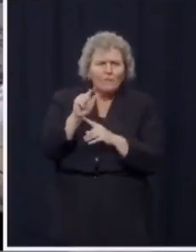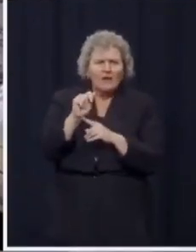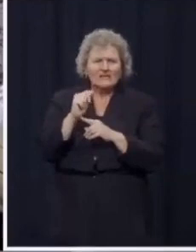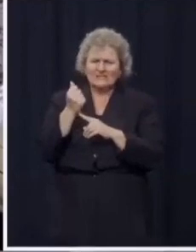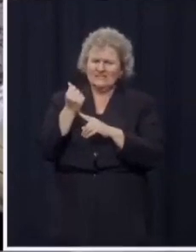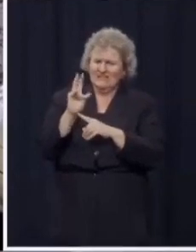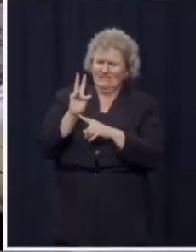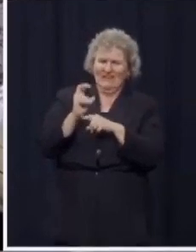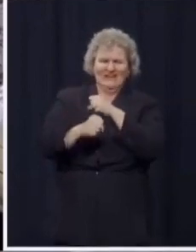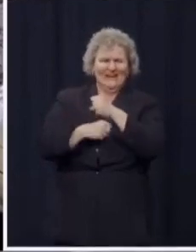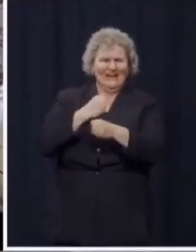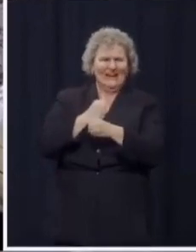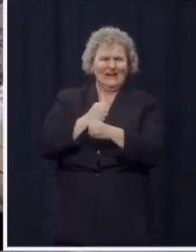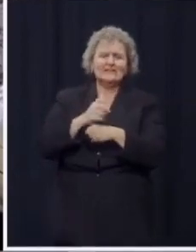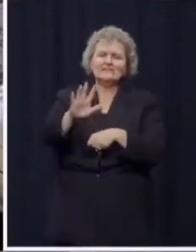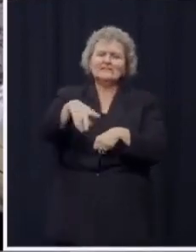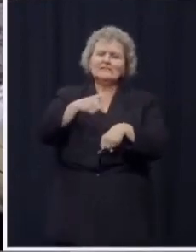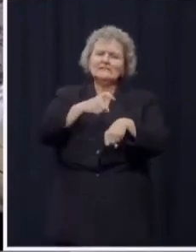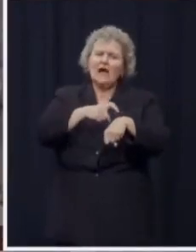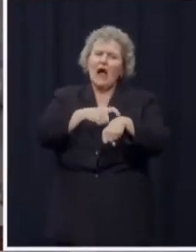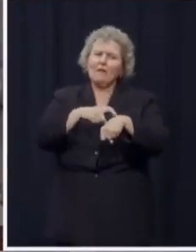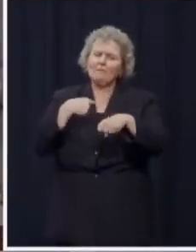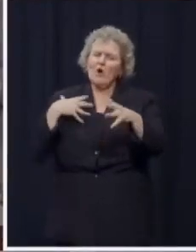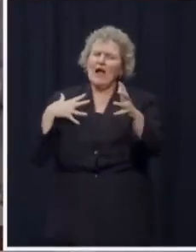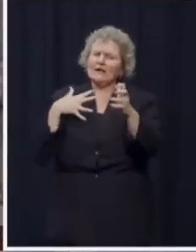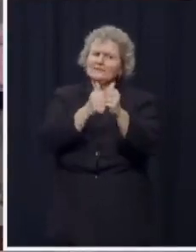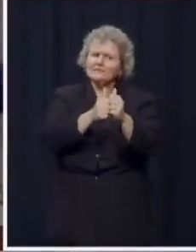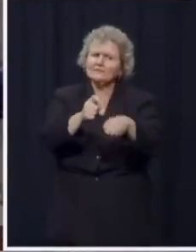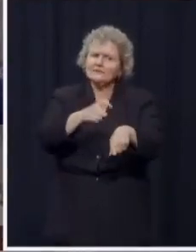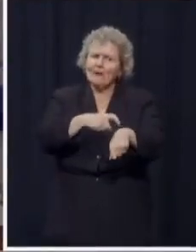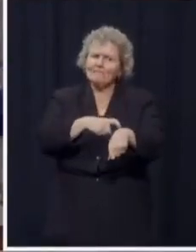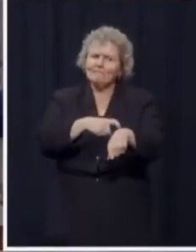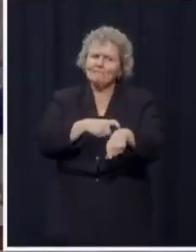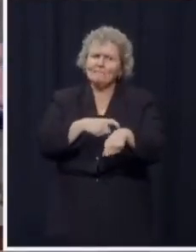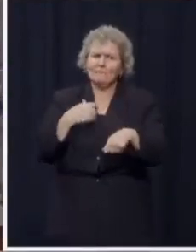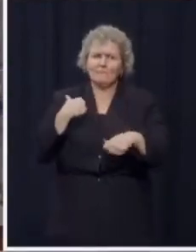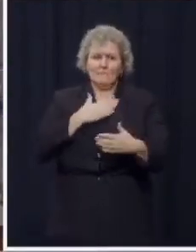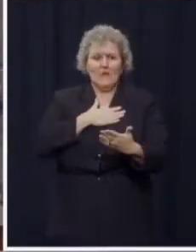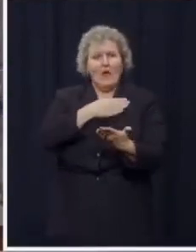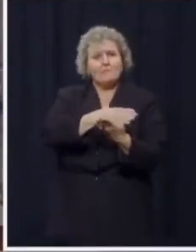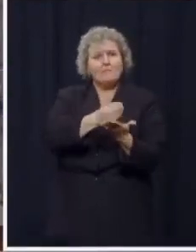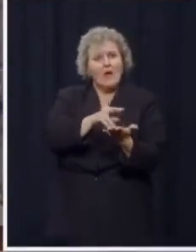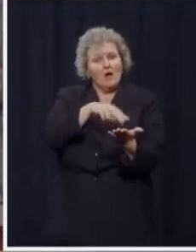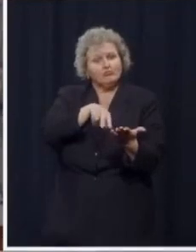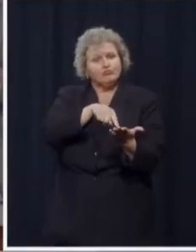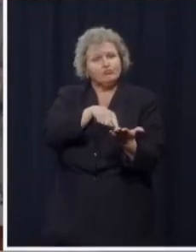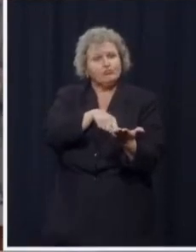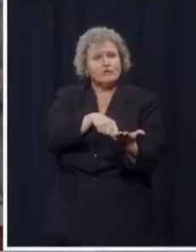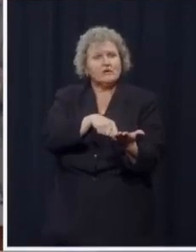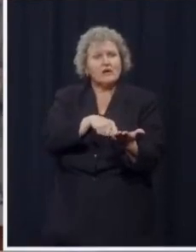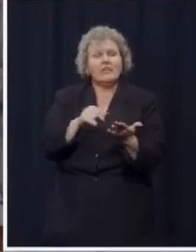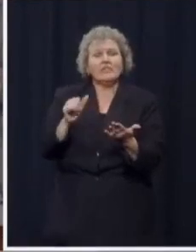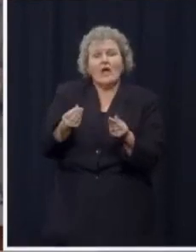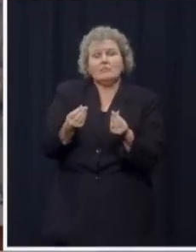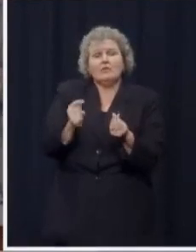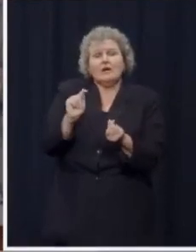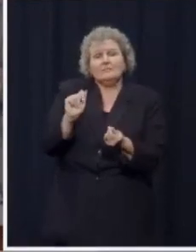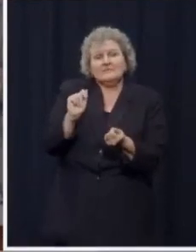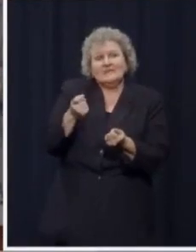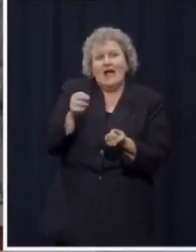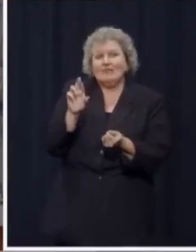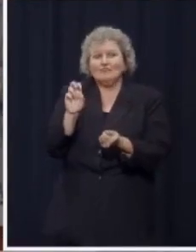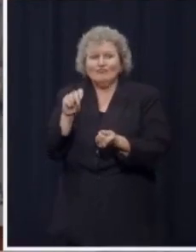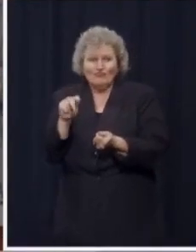Pennsylvania to catch up. And so my budget proposes a significant expansion in the property tax rent rebate. I want to